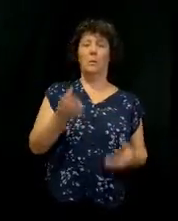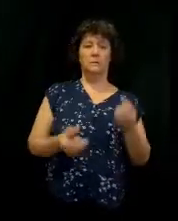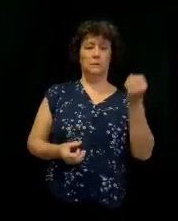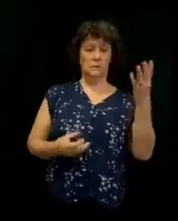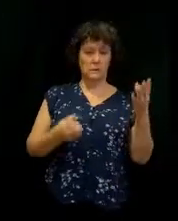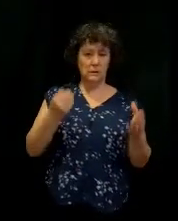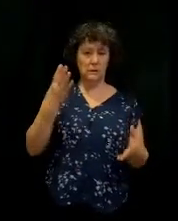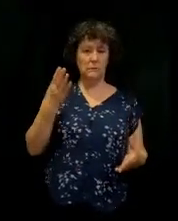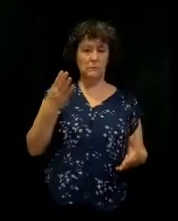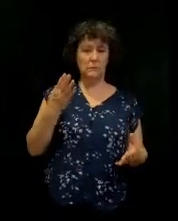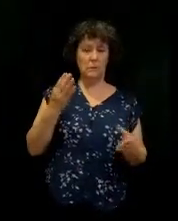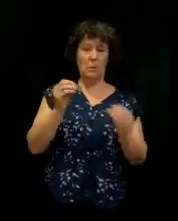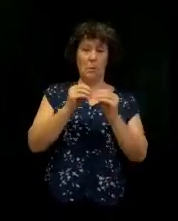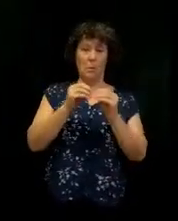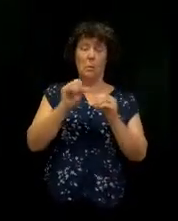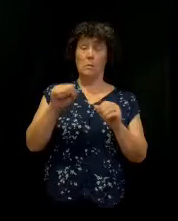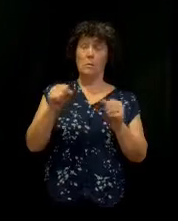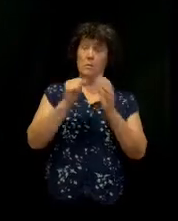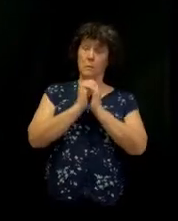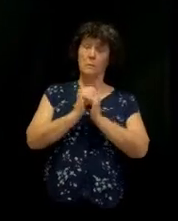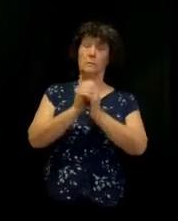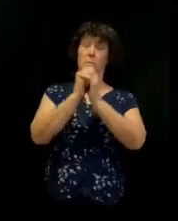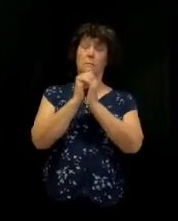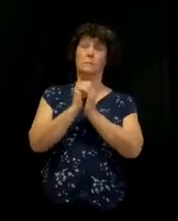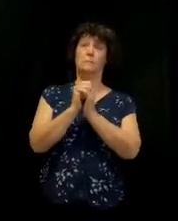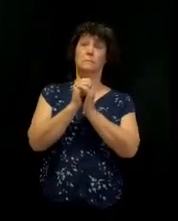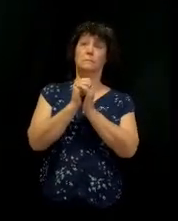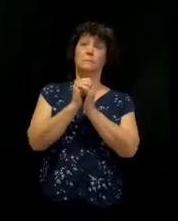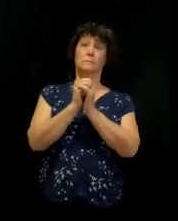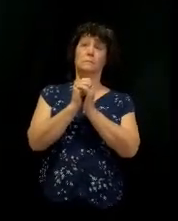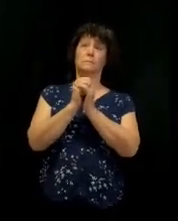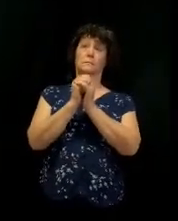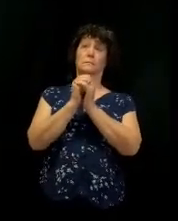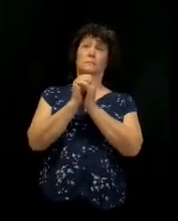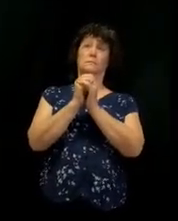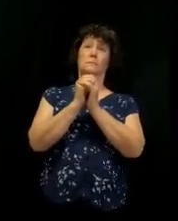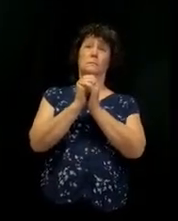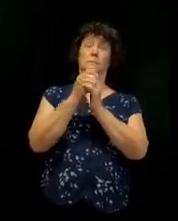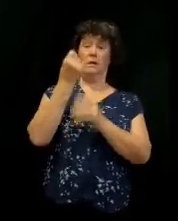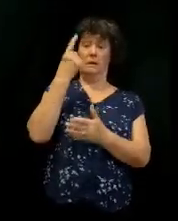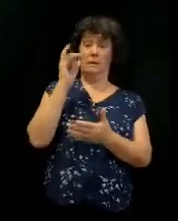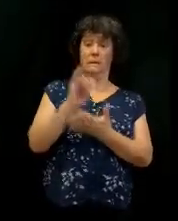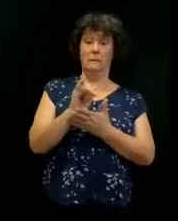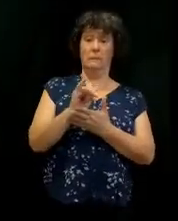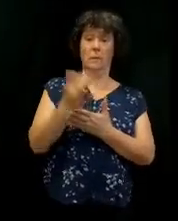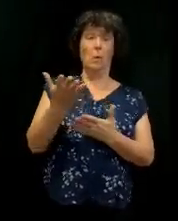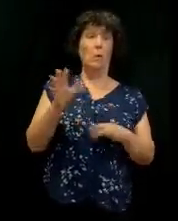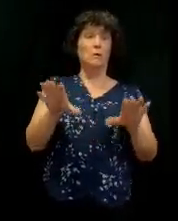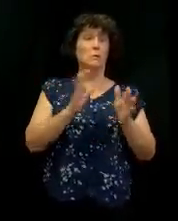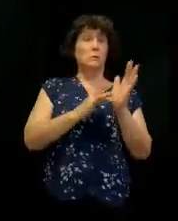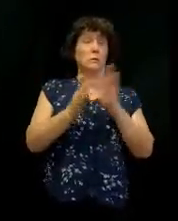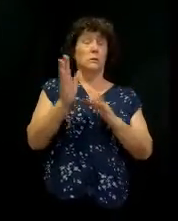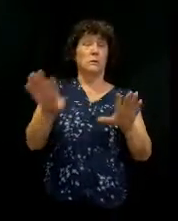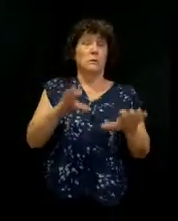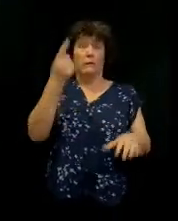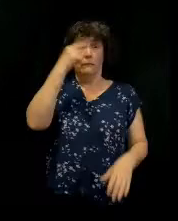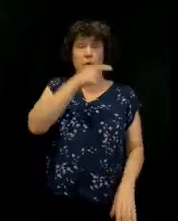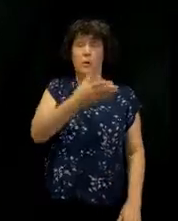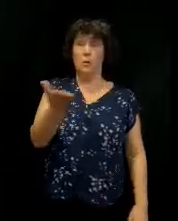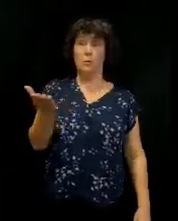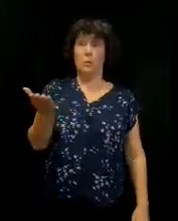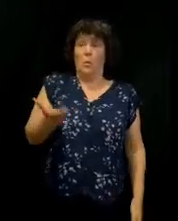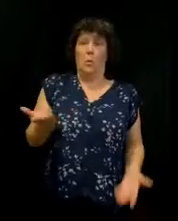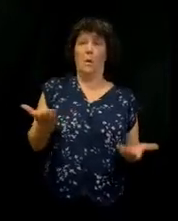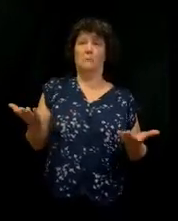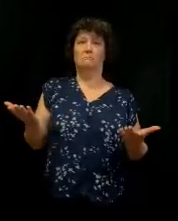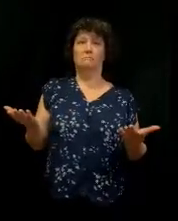the more I'm going to worship. You guys all right? You got that? What's Jesus done for you? Let me ask you. What's Jesus done for